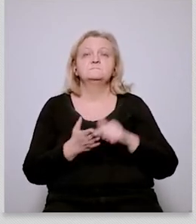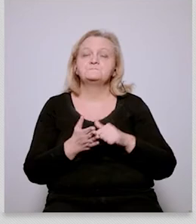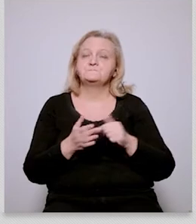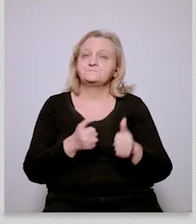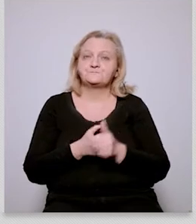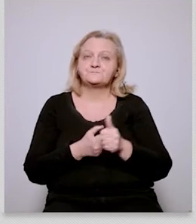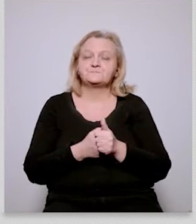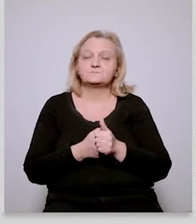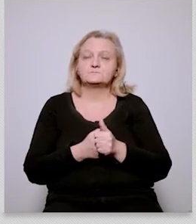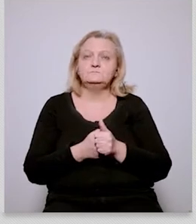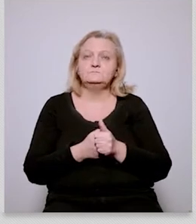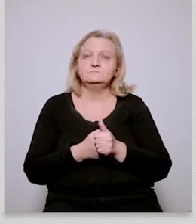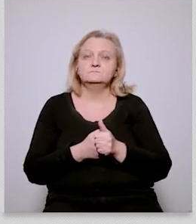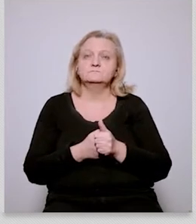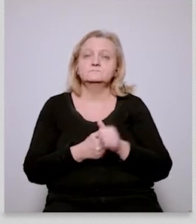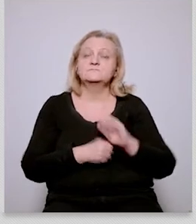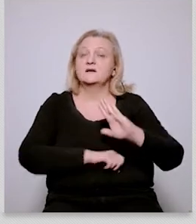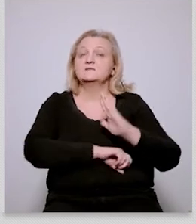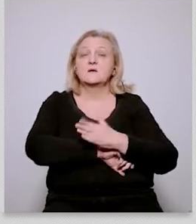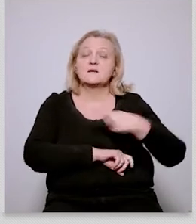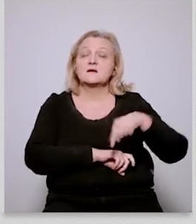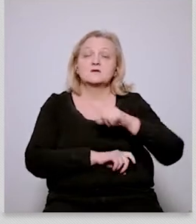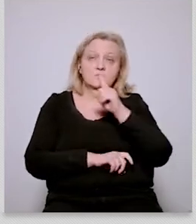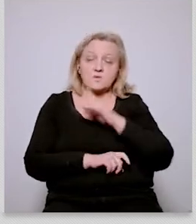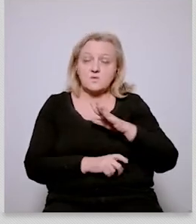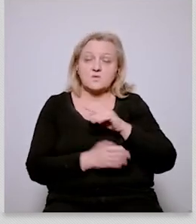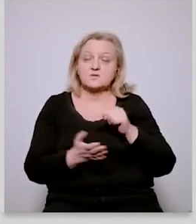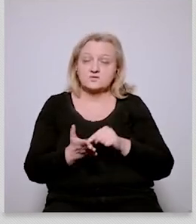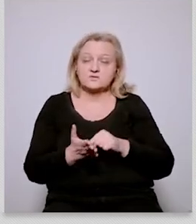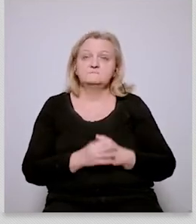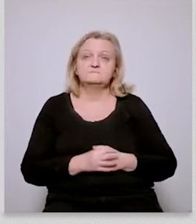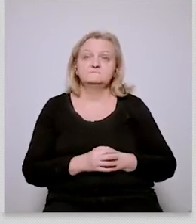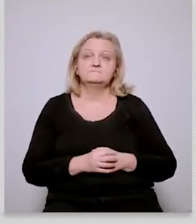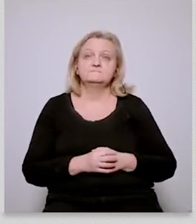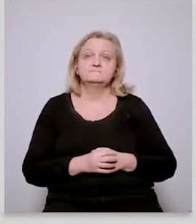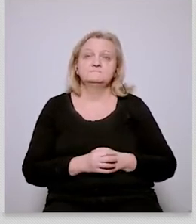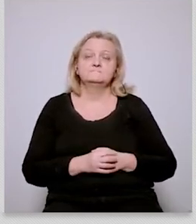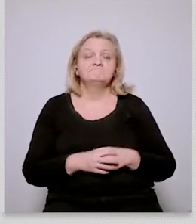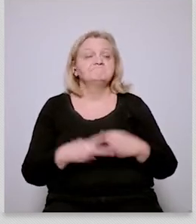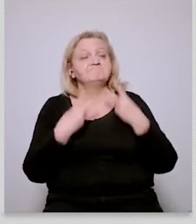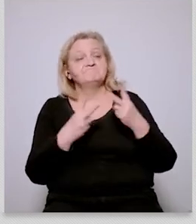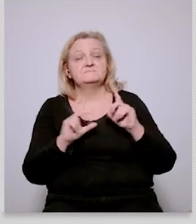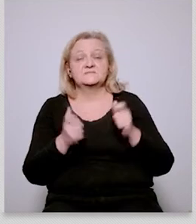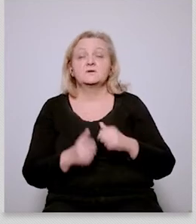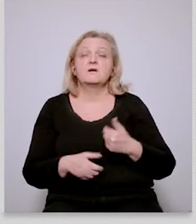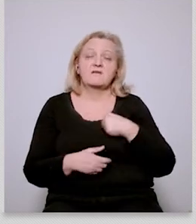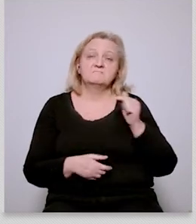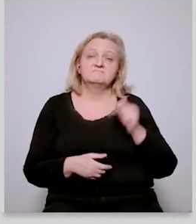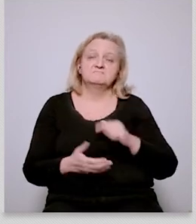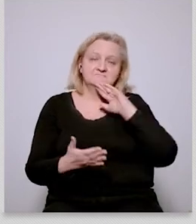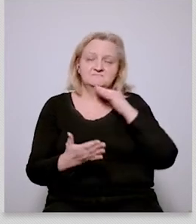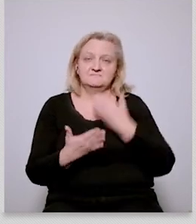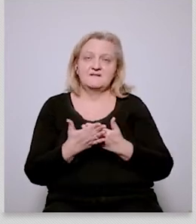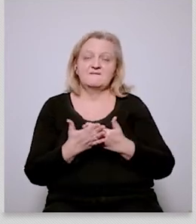um really the the parallel with migration i think is is quite pertinent because i have to say exactly two years ago we just sorted